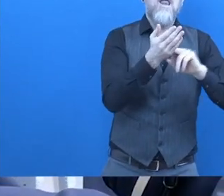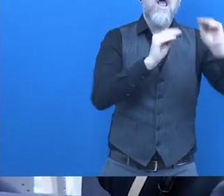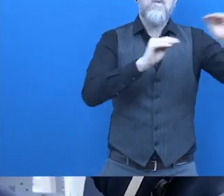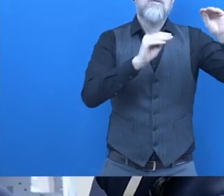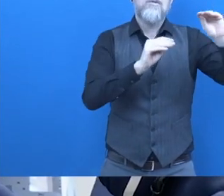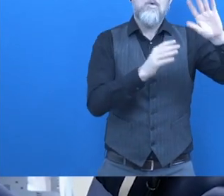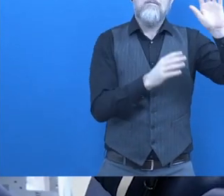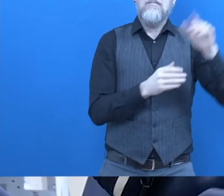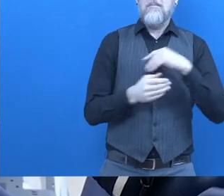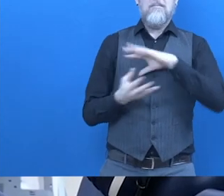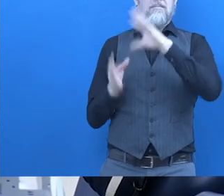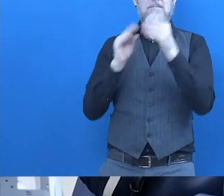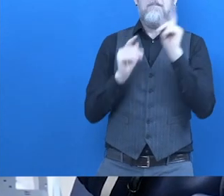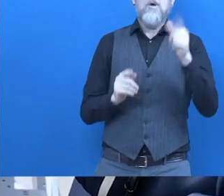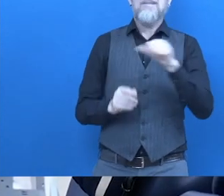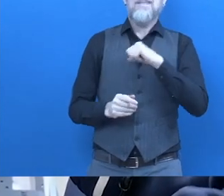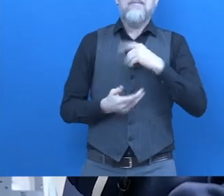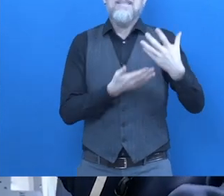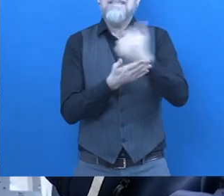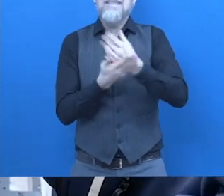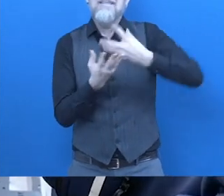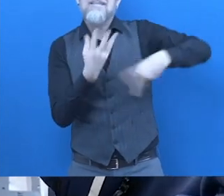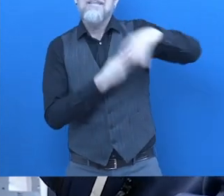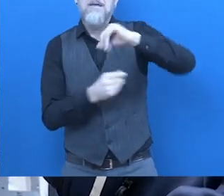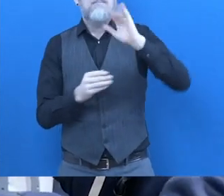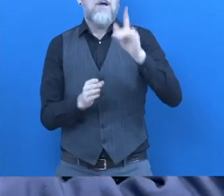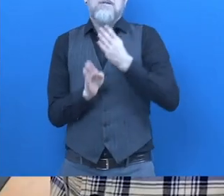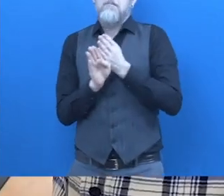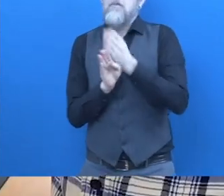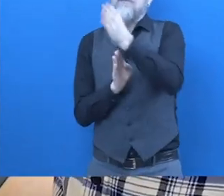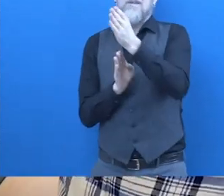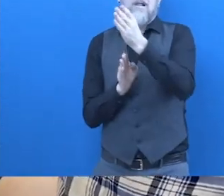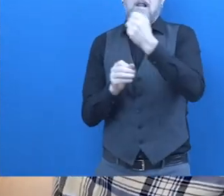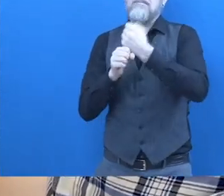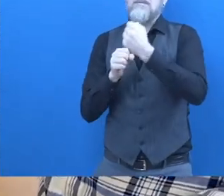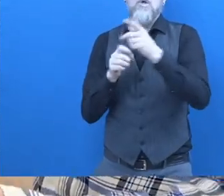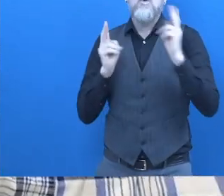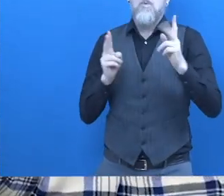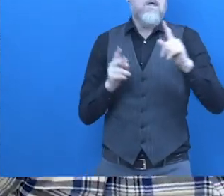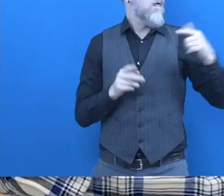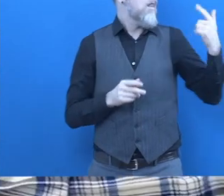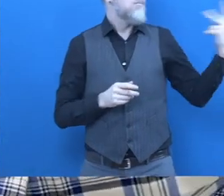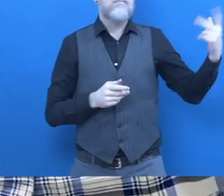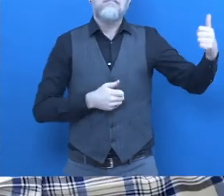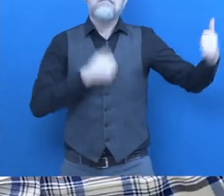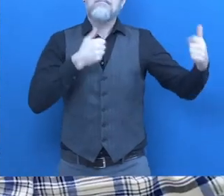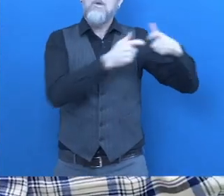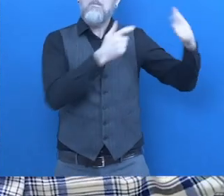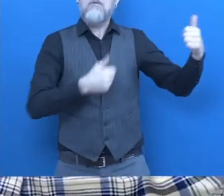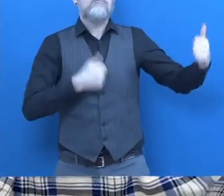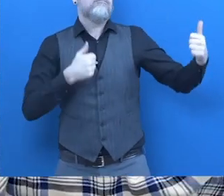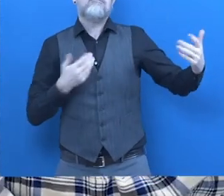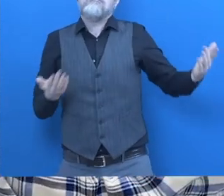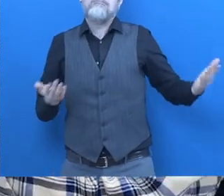schools. We finance ourselves mainly through our own financial performance. Therefore, we need to be as